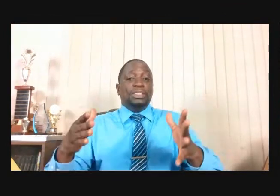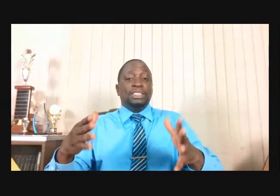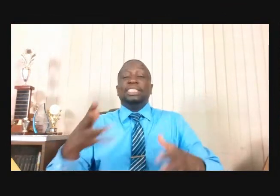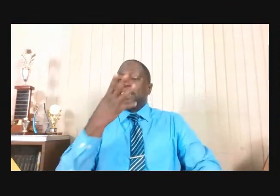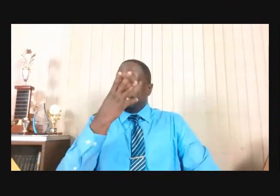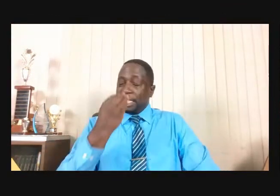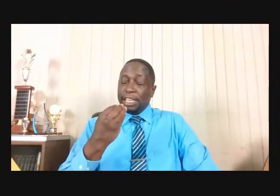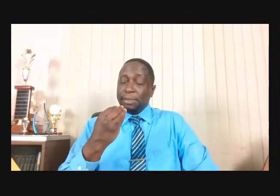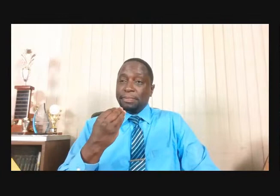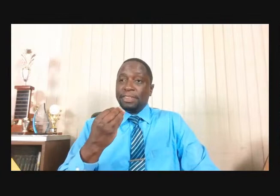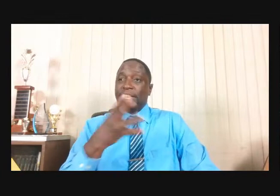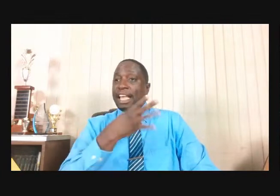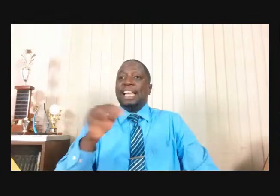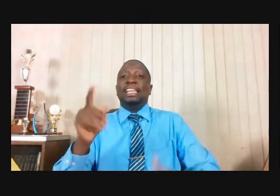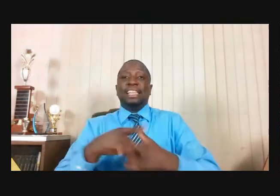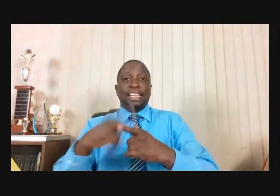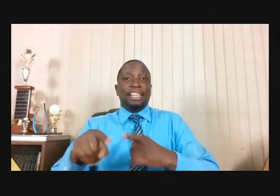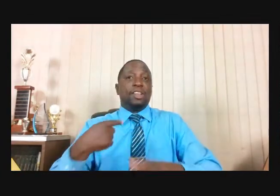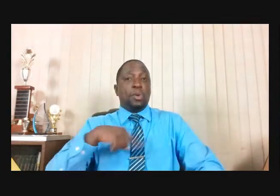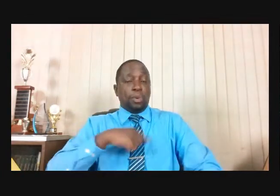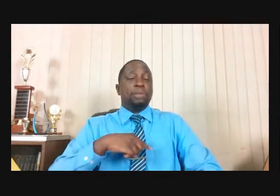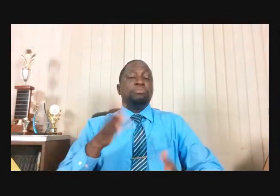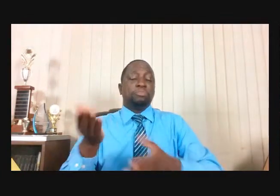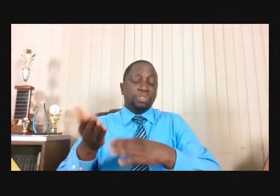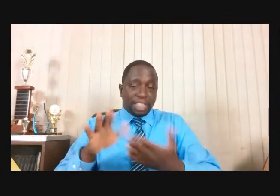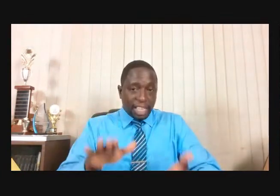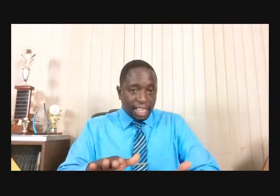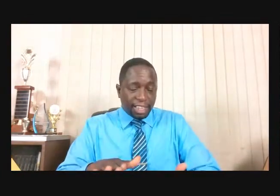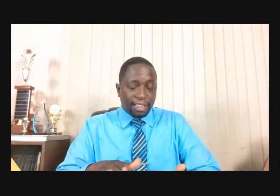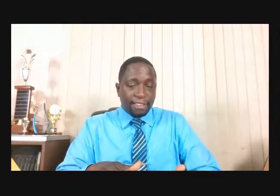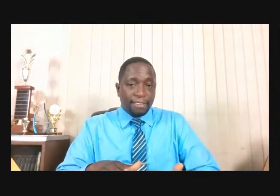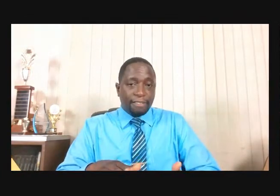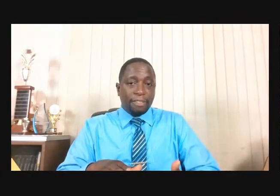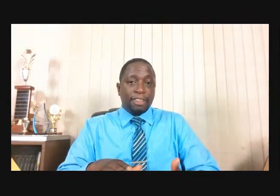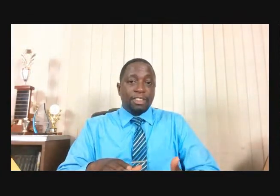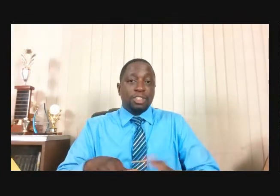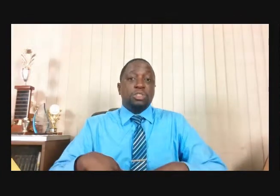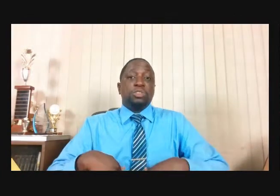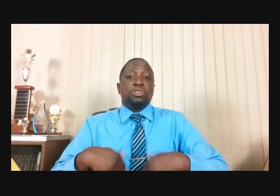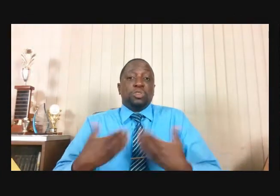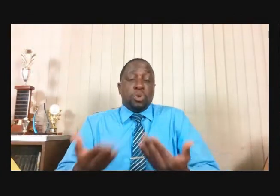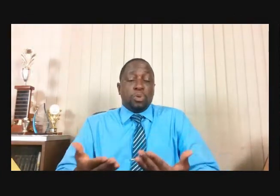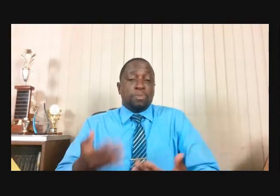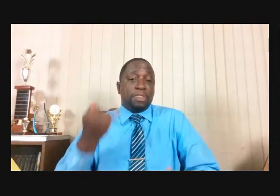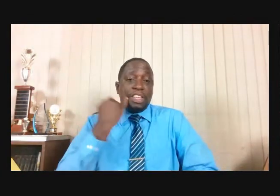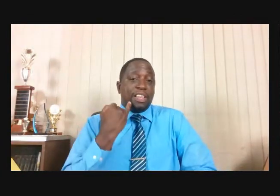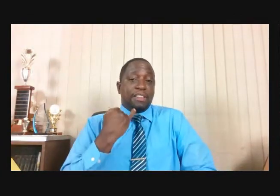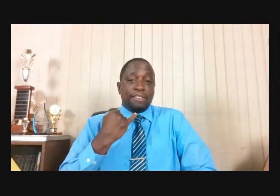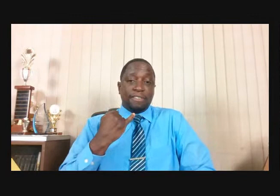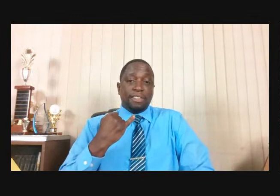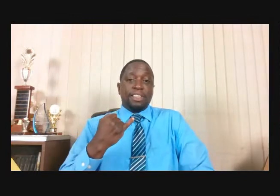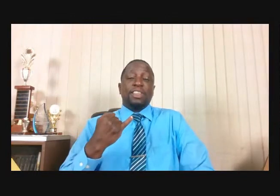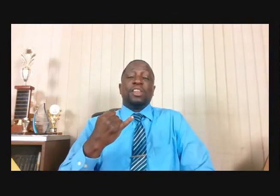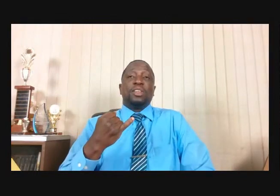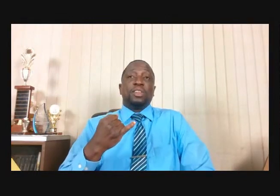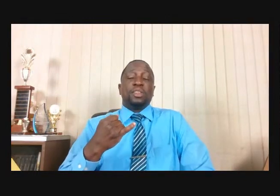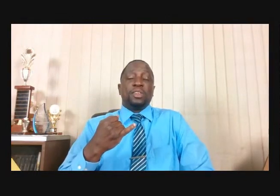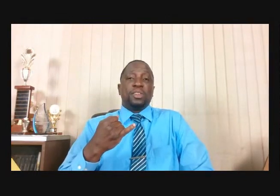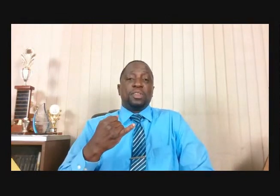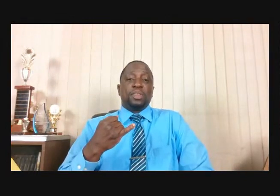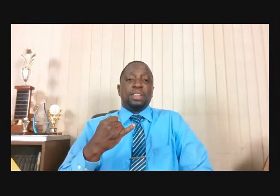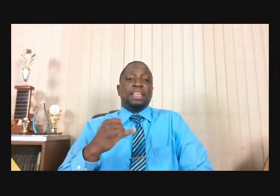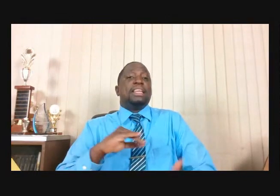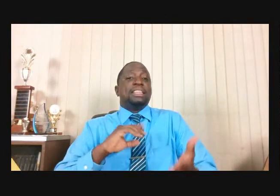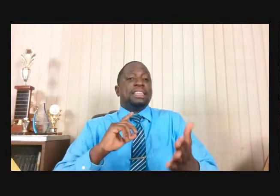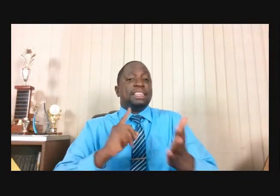Maybe this is why, if you don't mind me tying in, this is why God says in Exodus